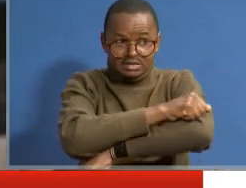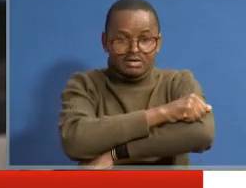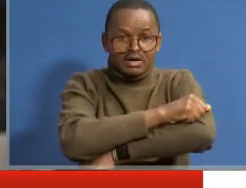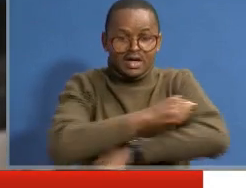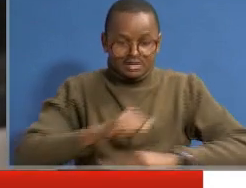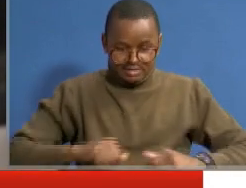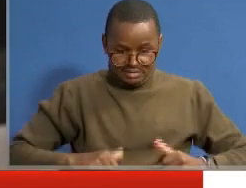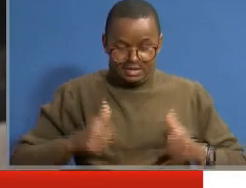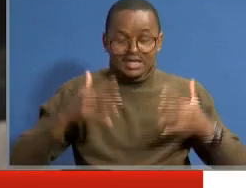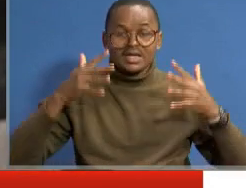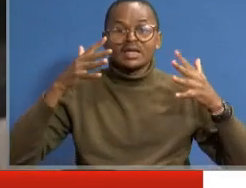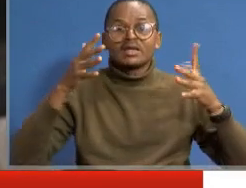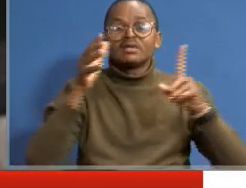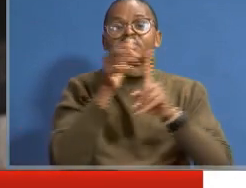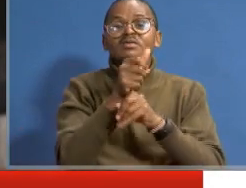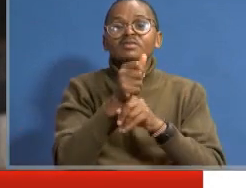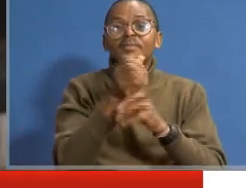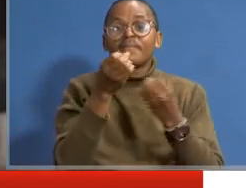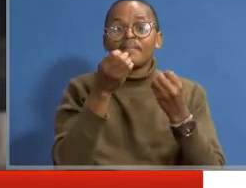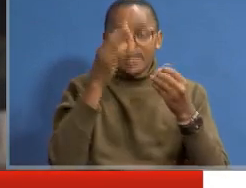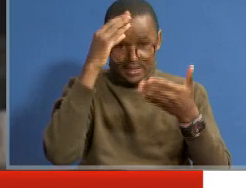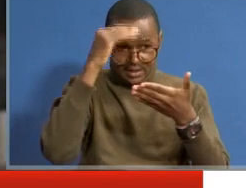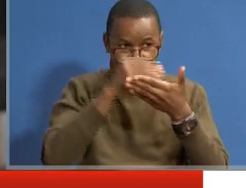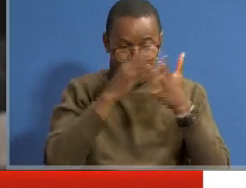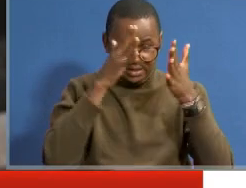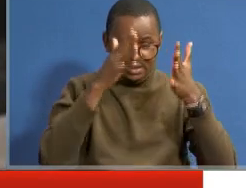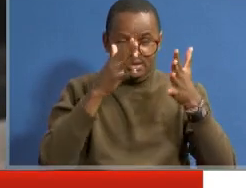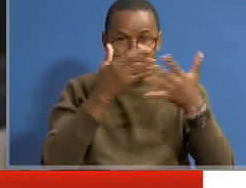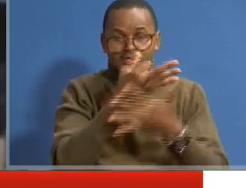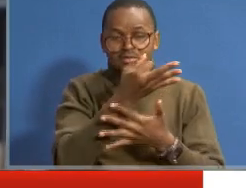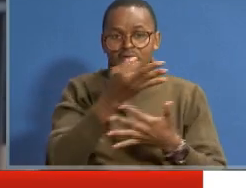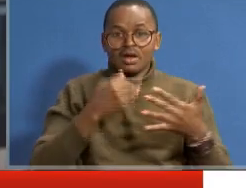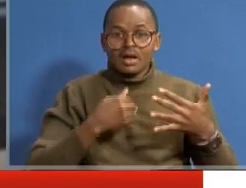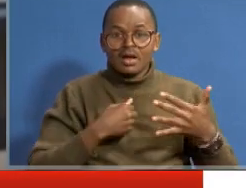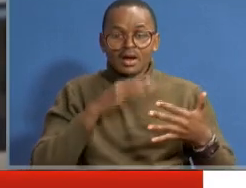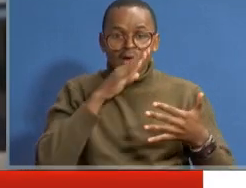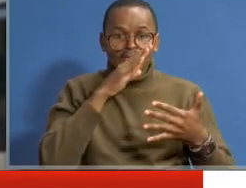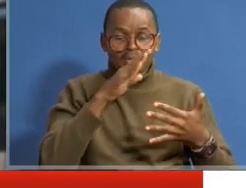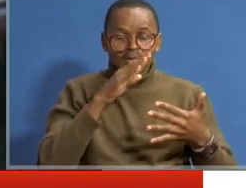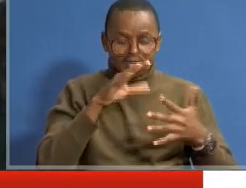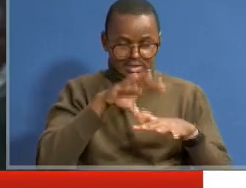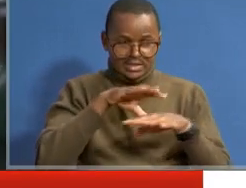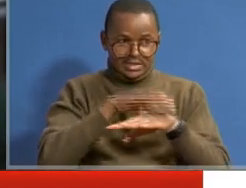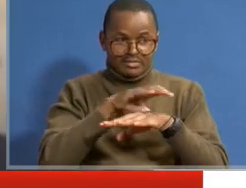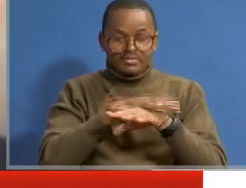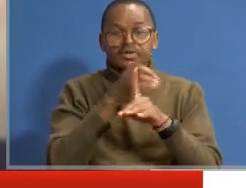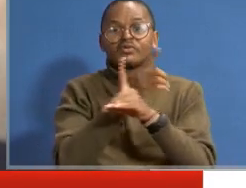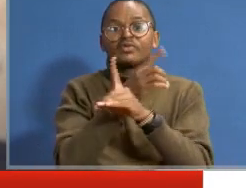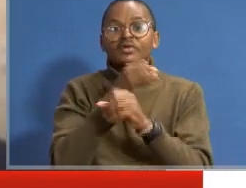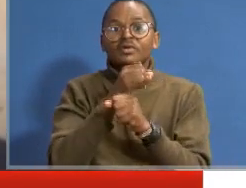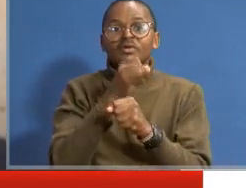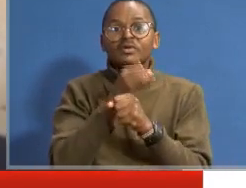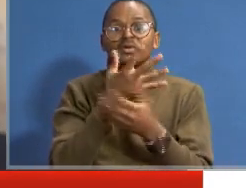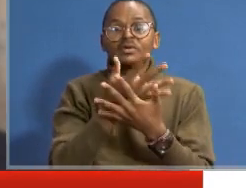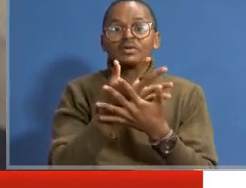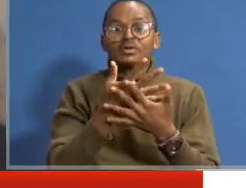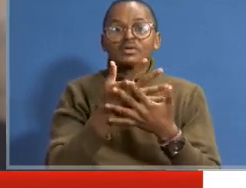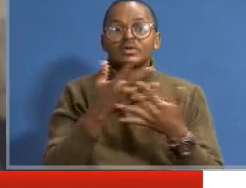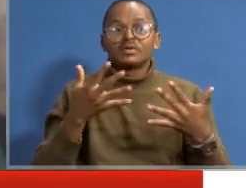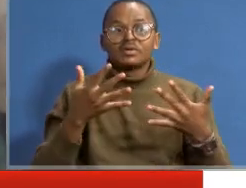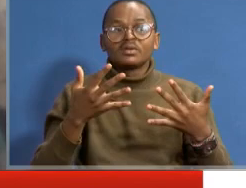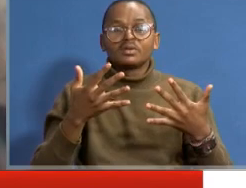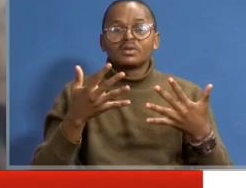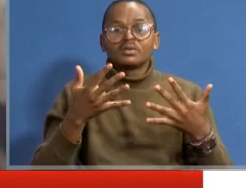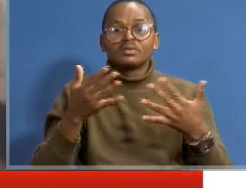boasts of great achievements. Most learners who went through the facility have been able to secure different jobs, some venturing into